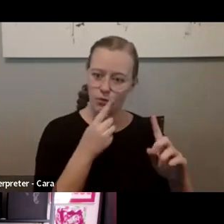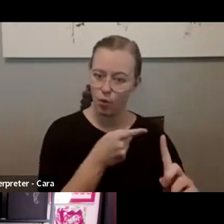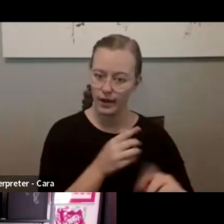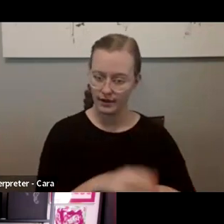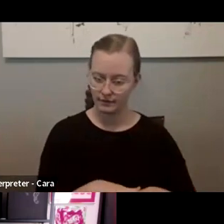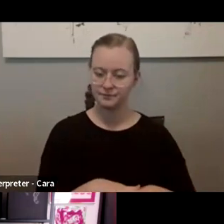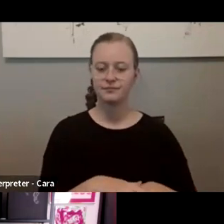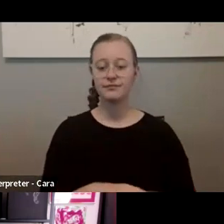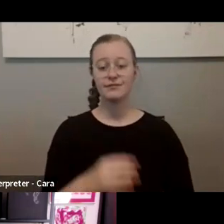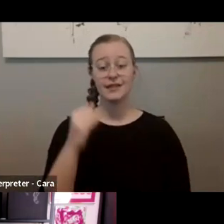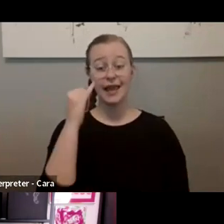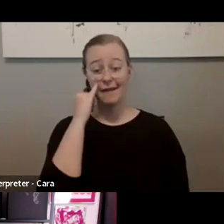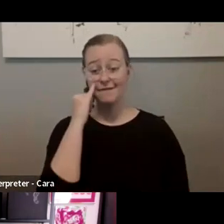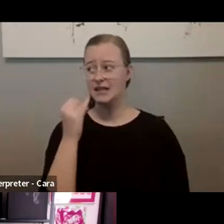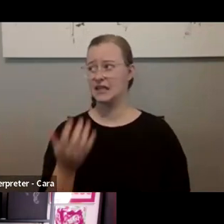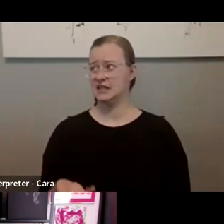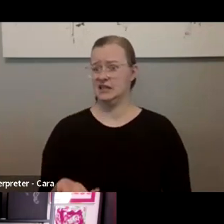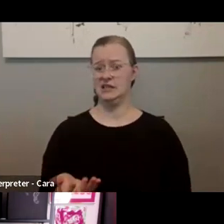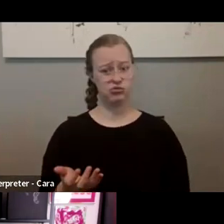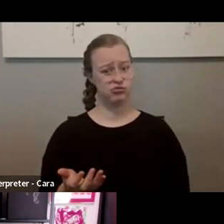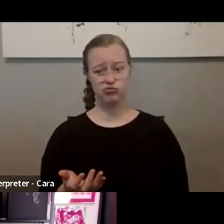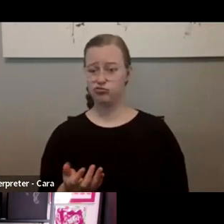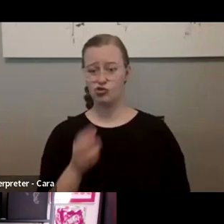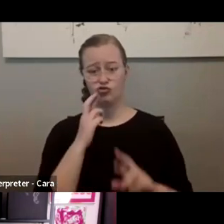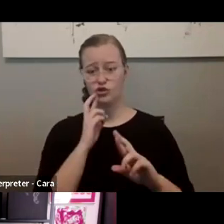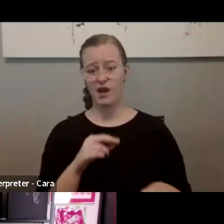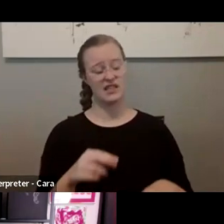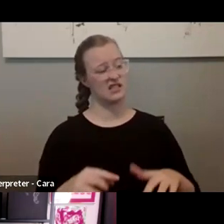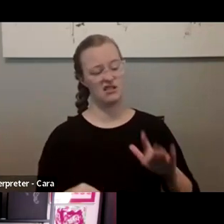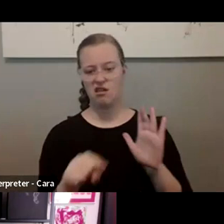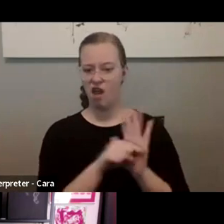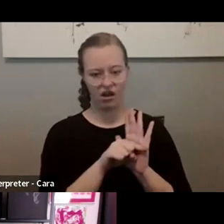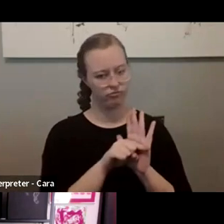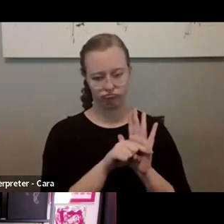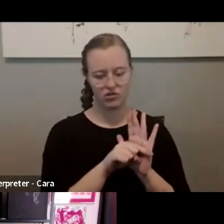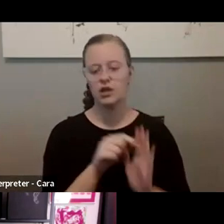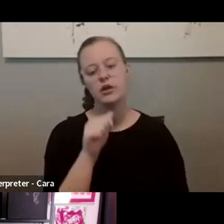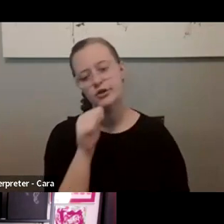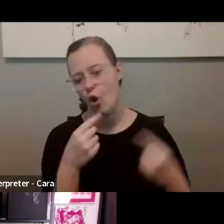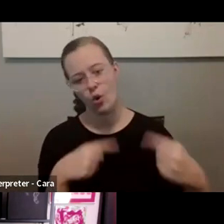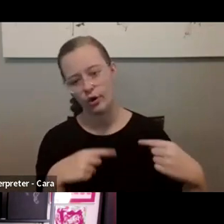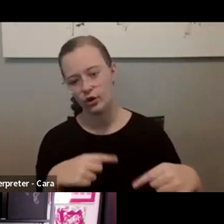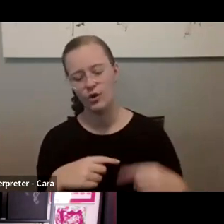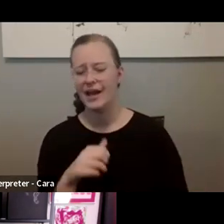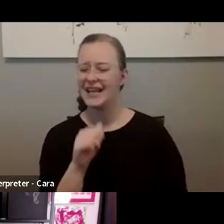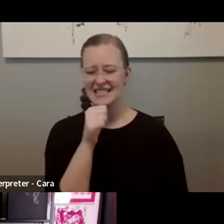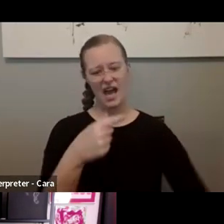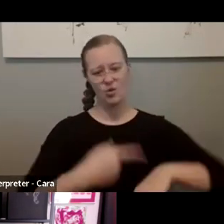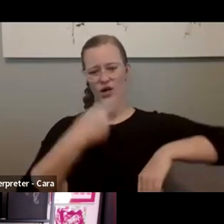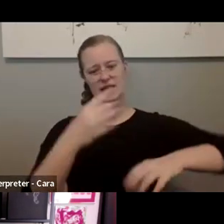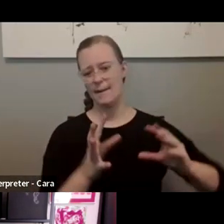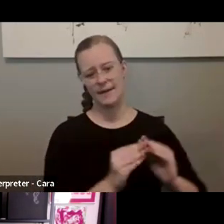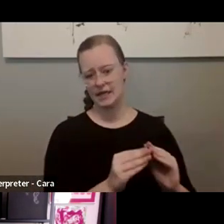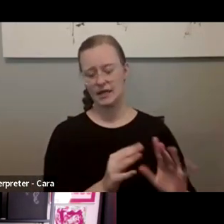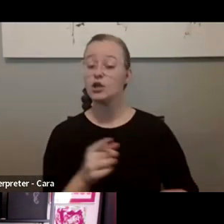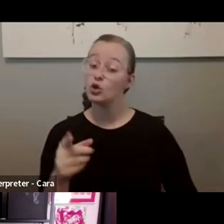an absolutely negative response, don't argue. Remember, this isn't a one off meeting. What you're doing is